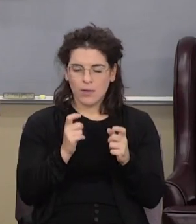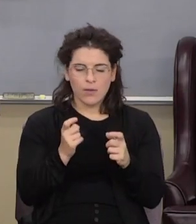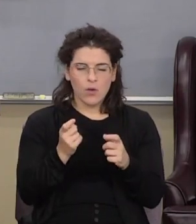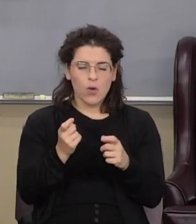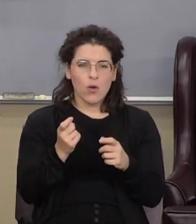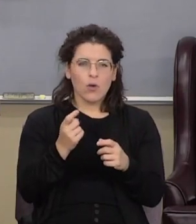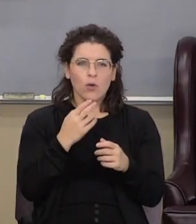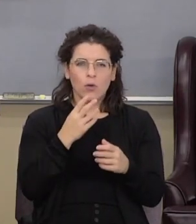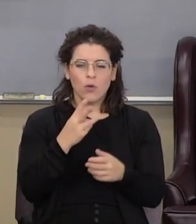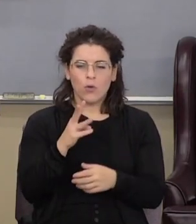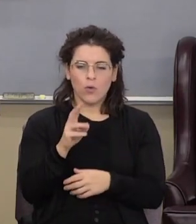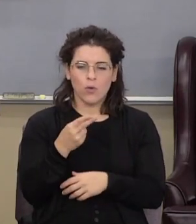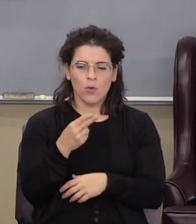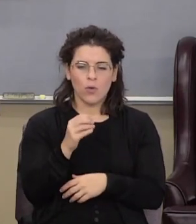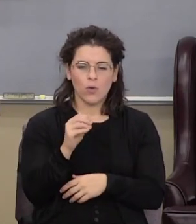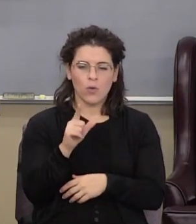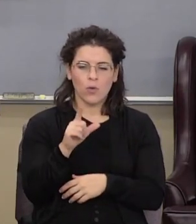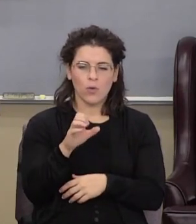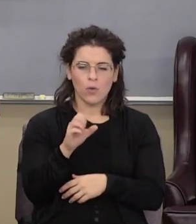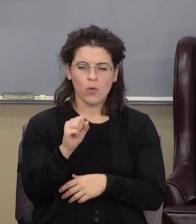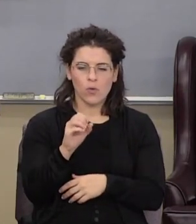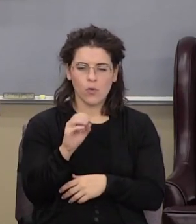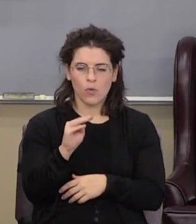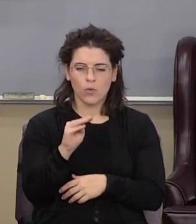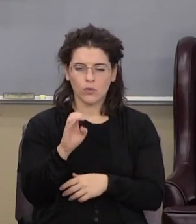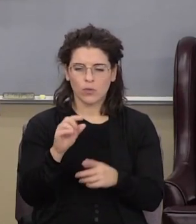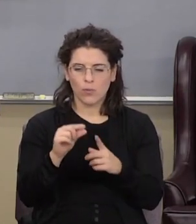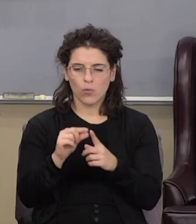word wholesome means it's wholesome it's good